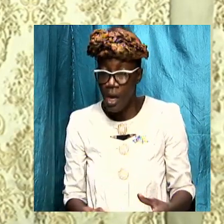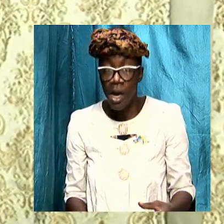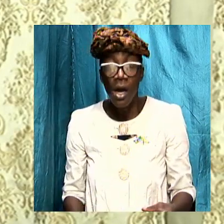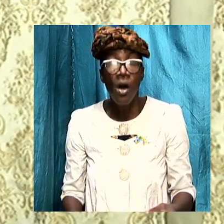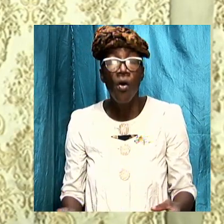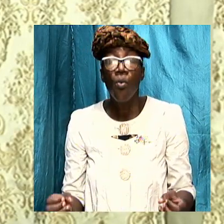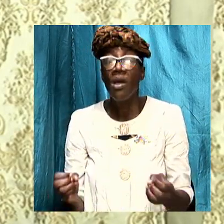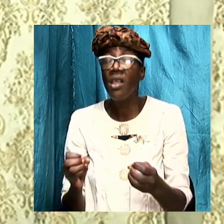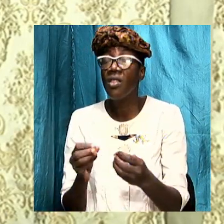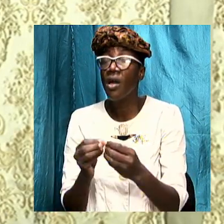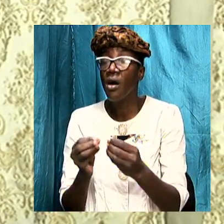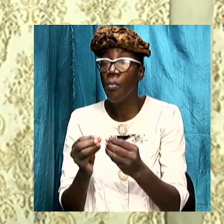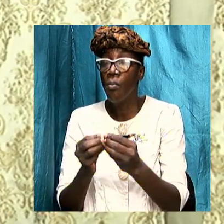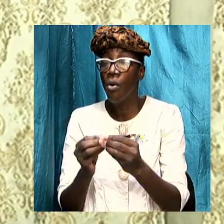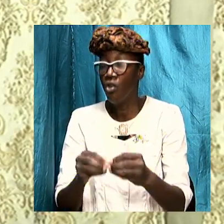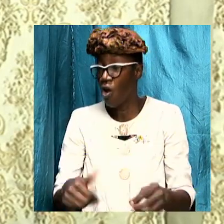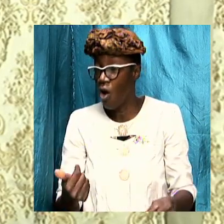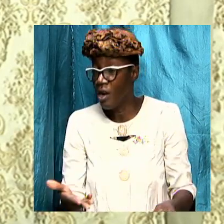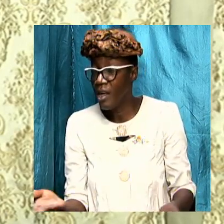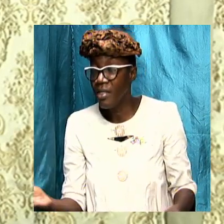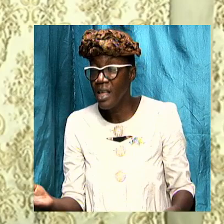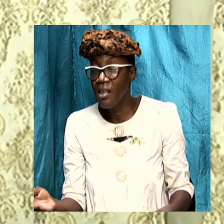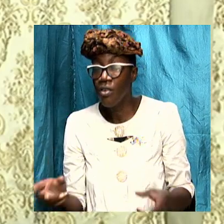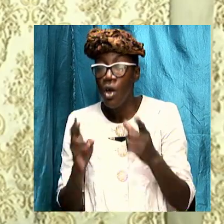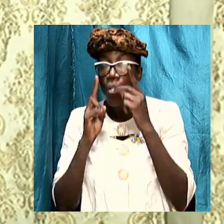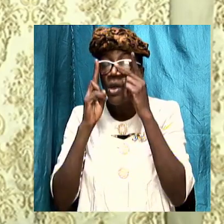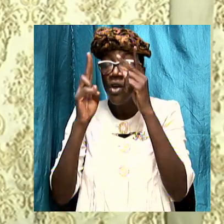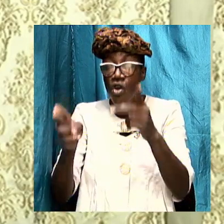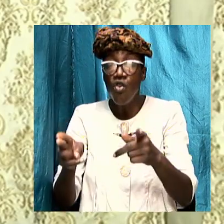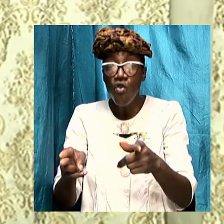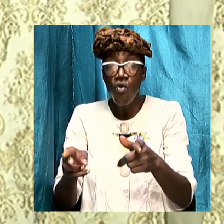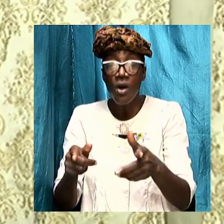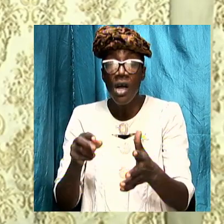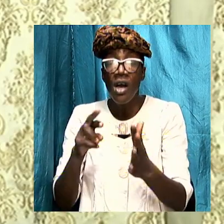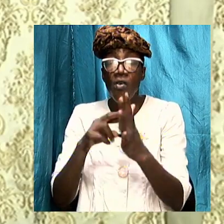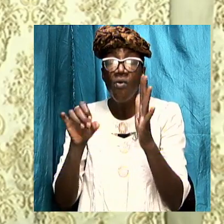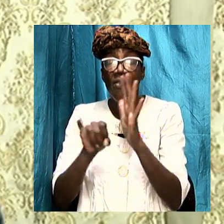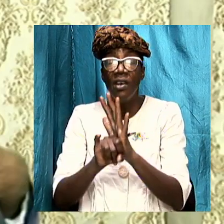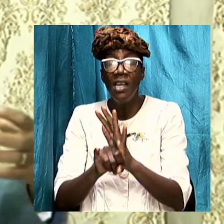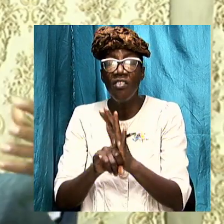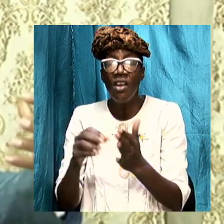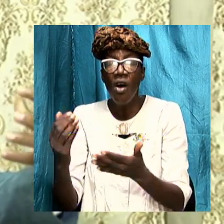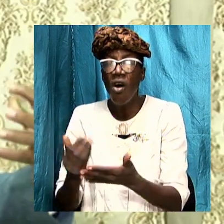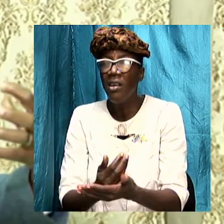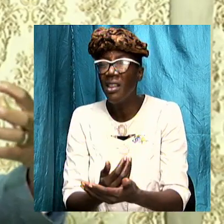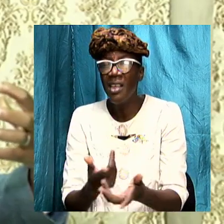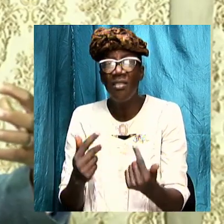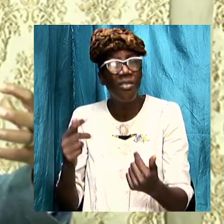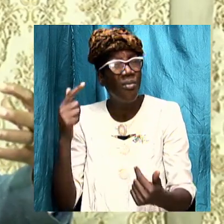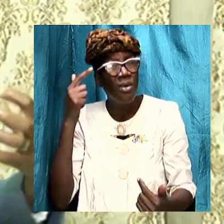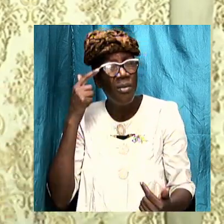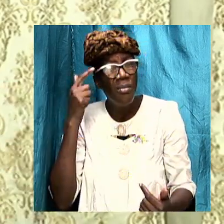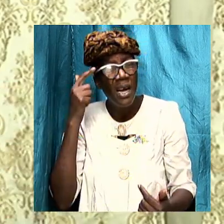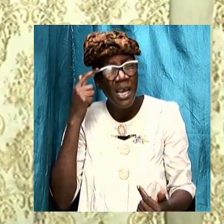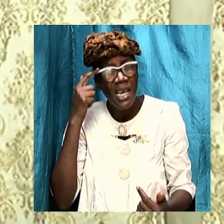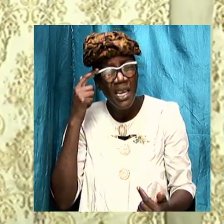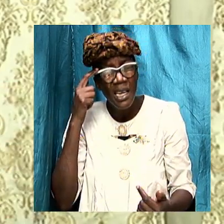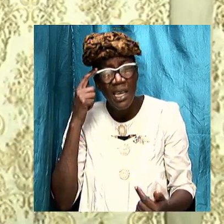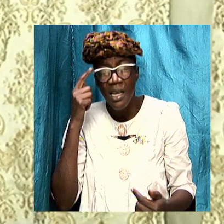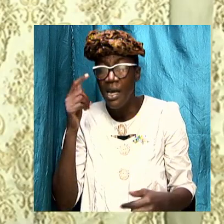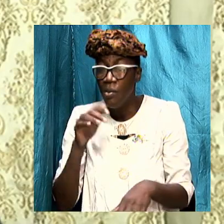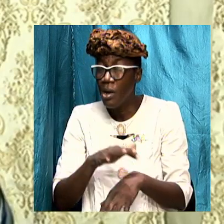when we look at Revelation all of these things cross our minds and we call this thing the apocalypse